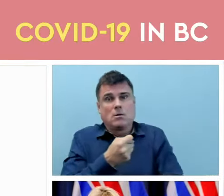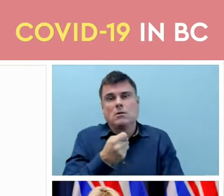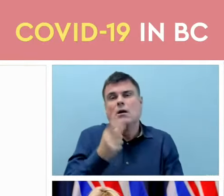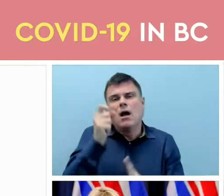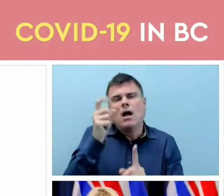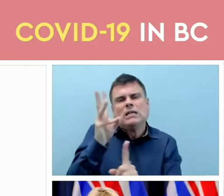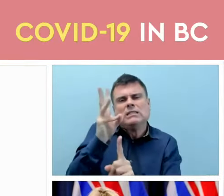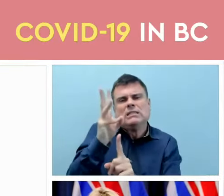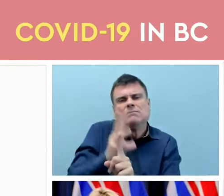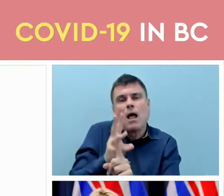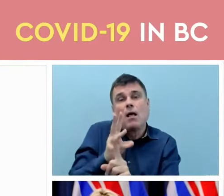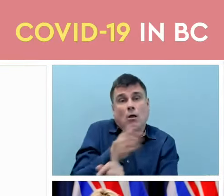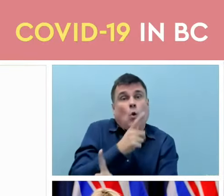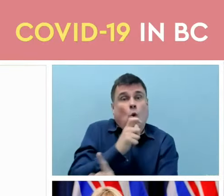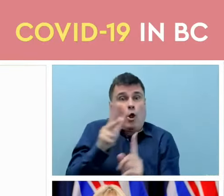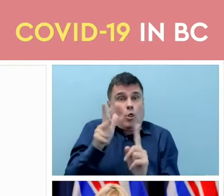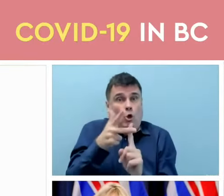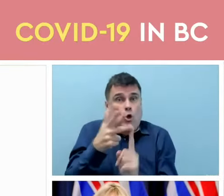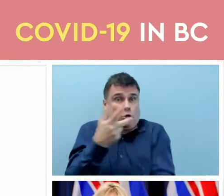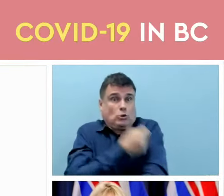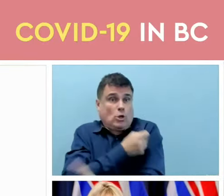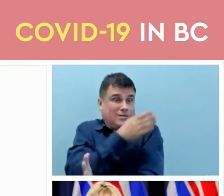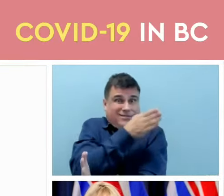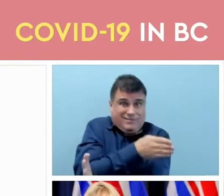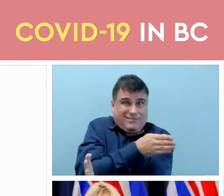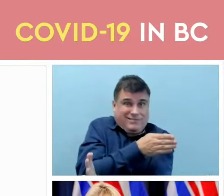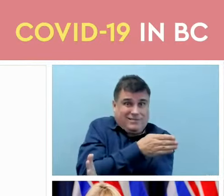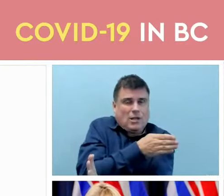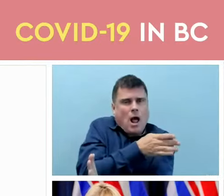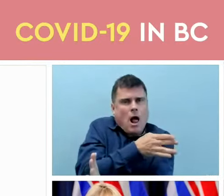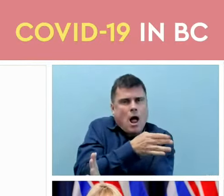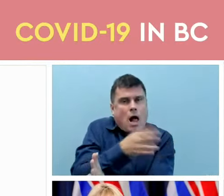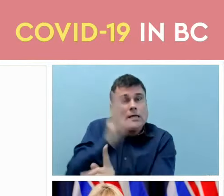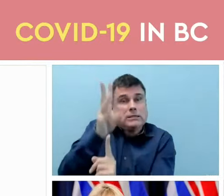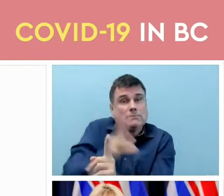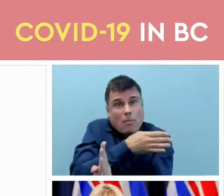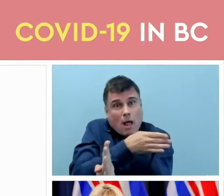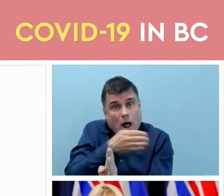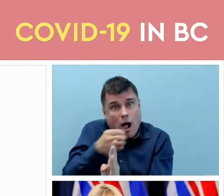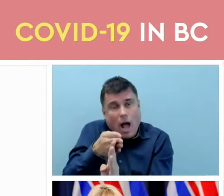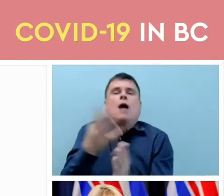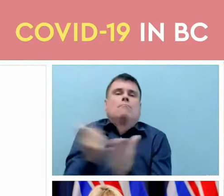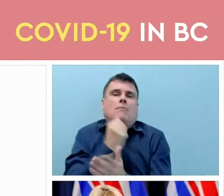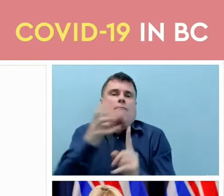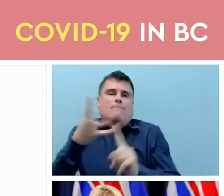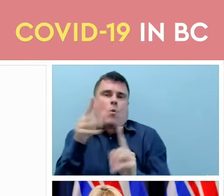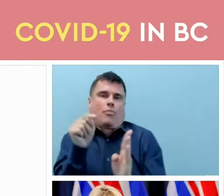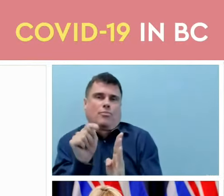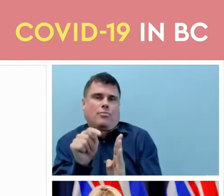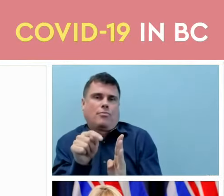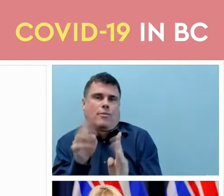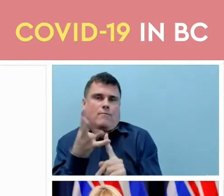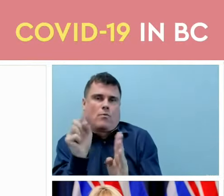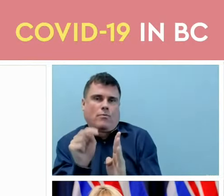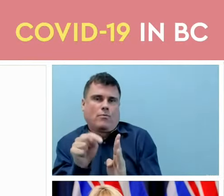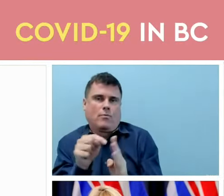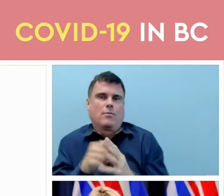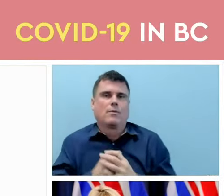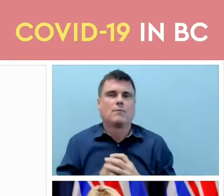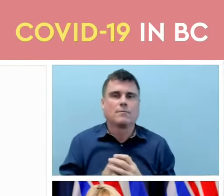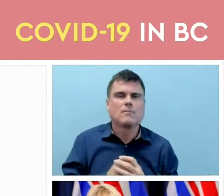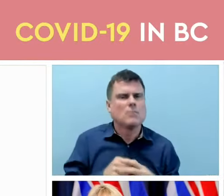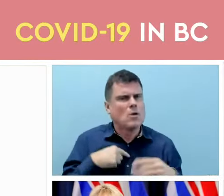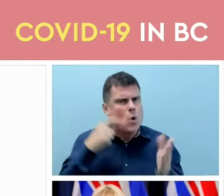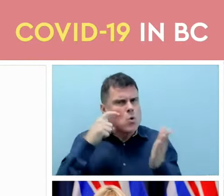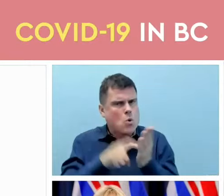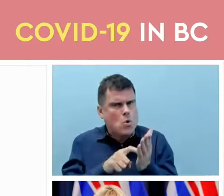the dose three. In addition, we've always had a different program, we've recognized that there are a group of people who are